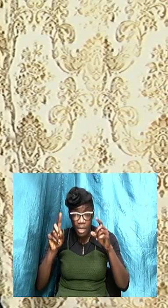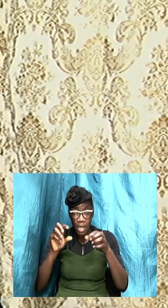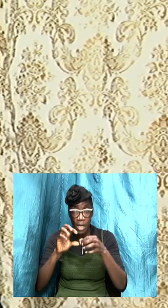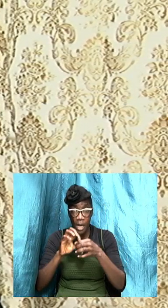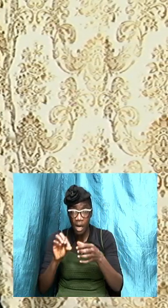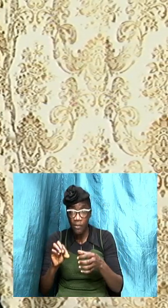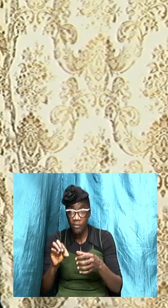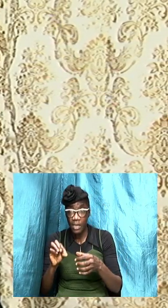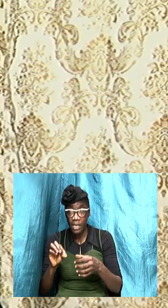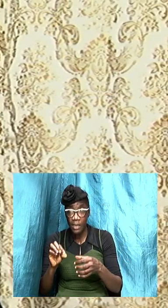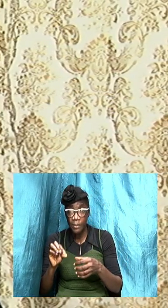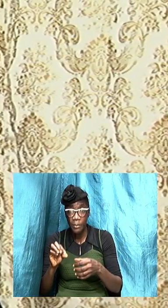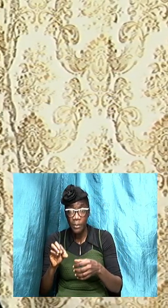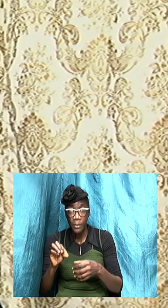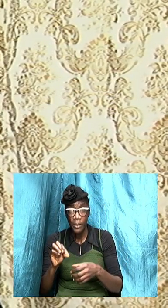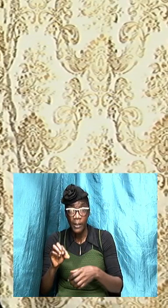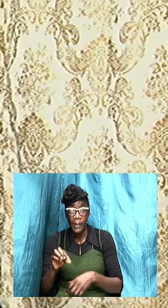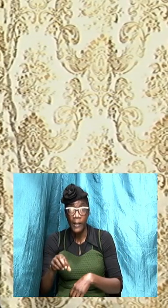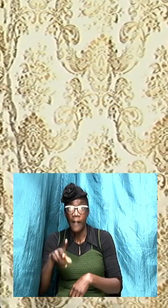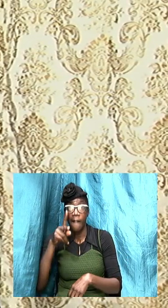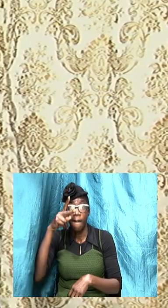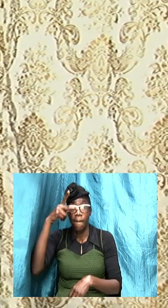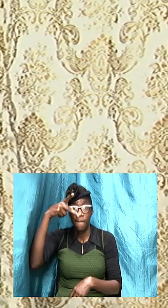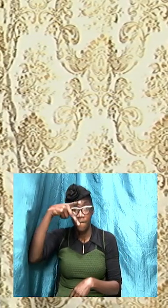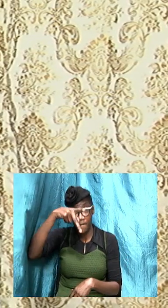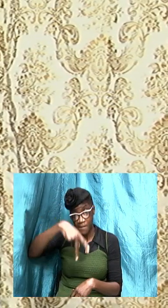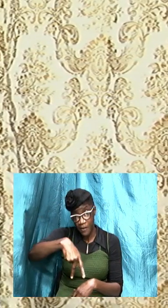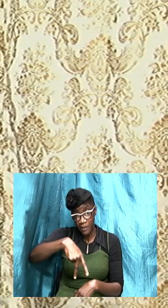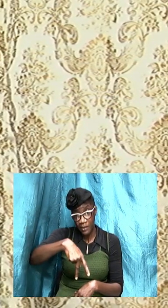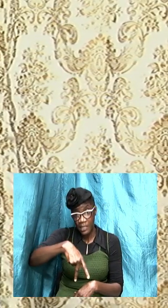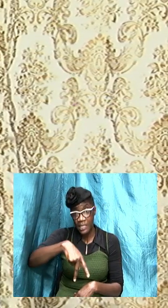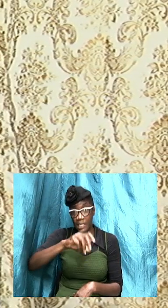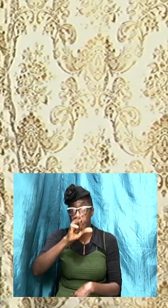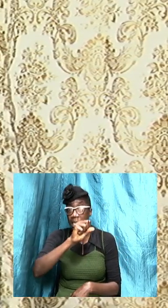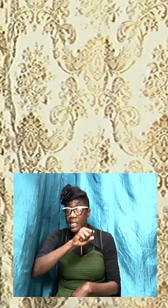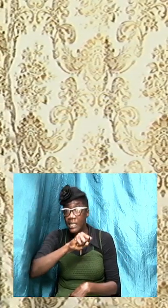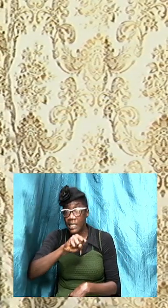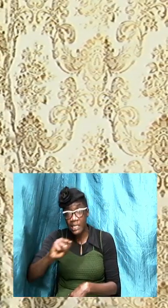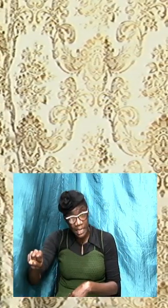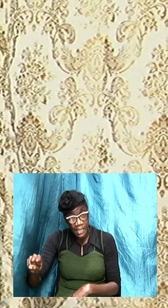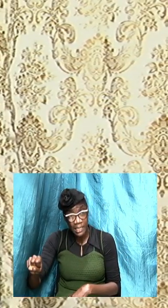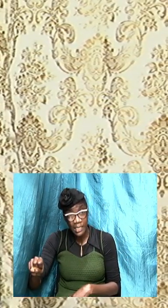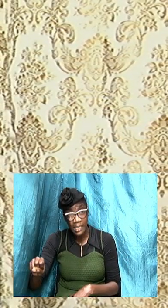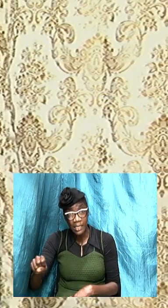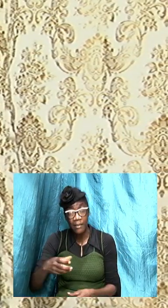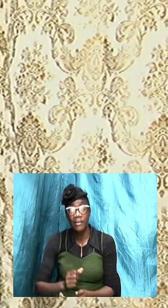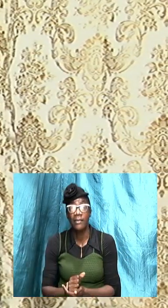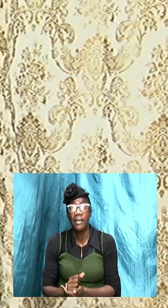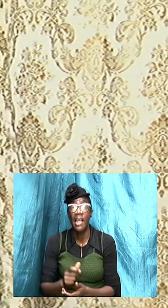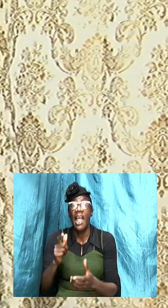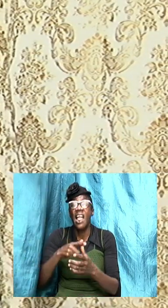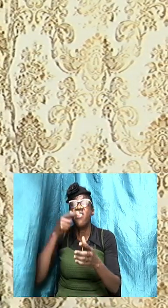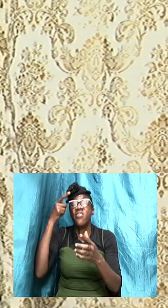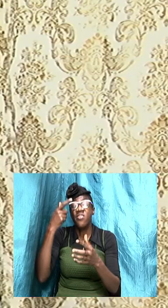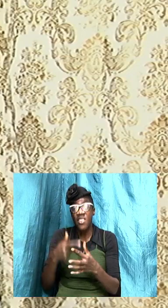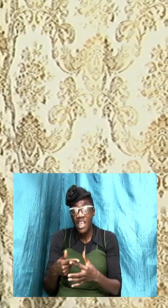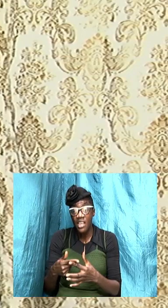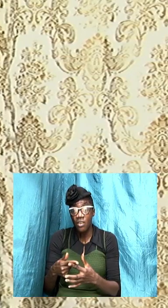Pharisees and of the Sadducees and then when we go to Revelation